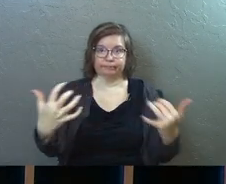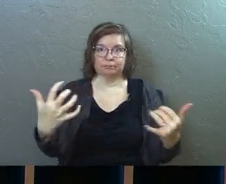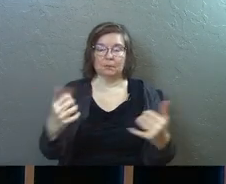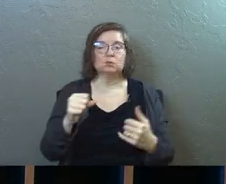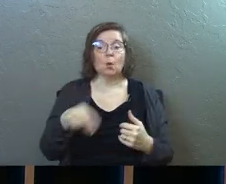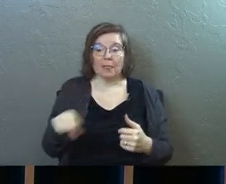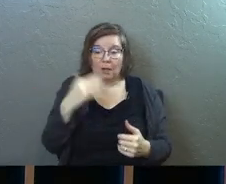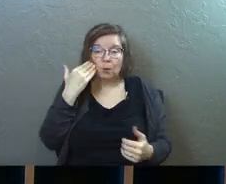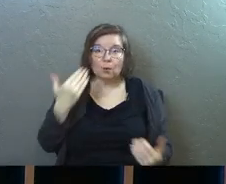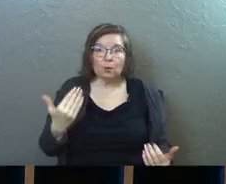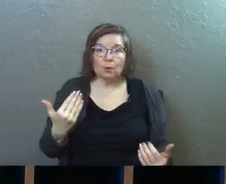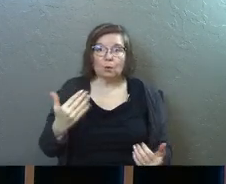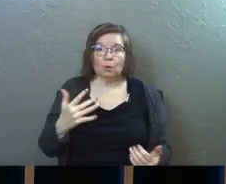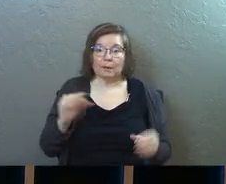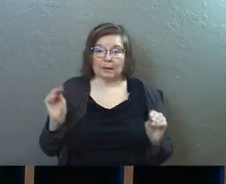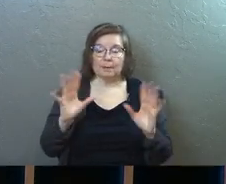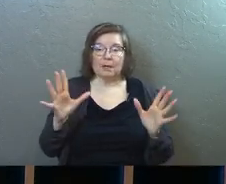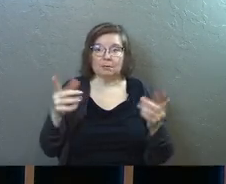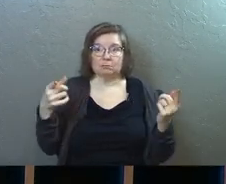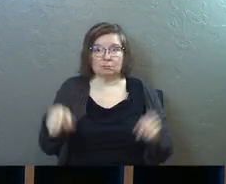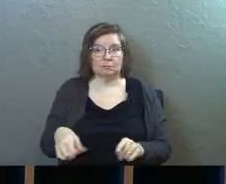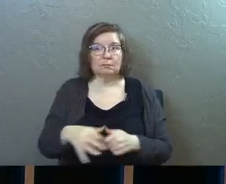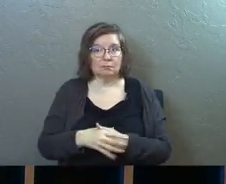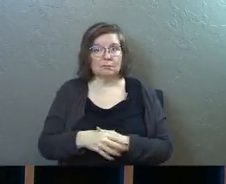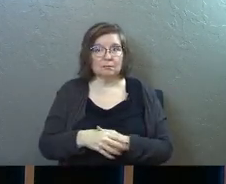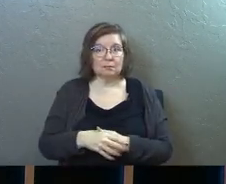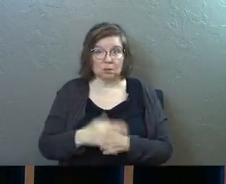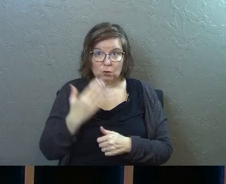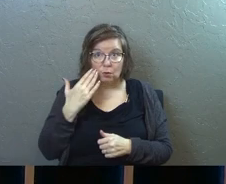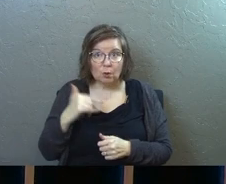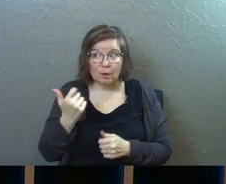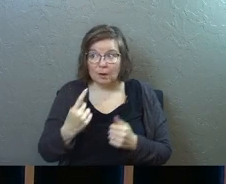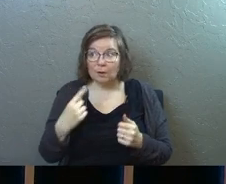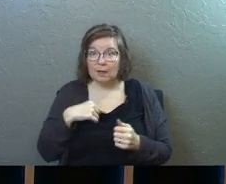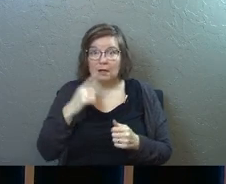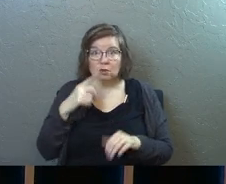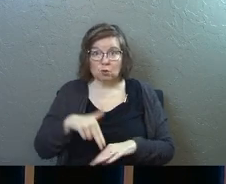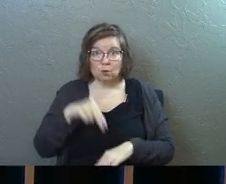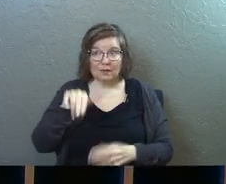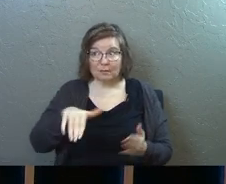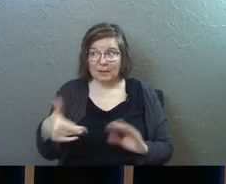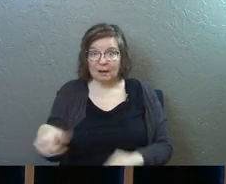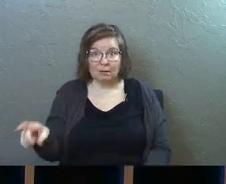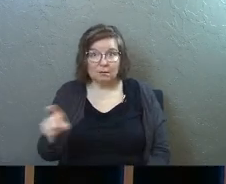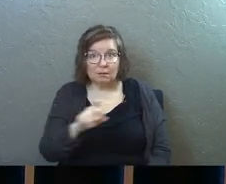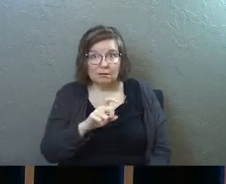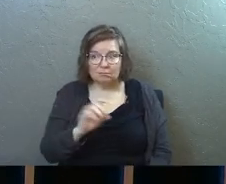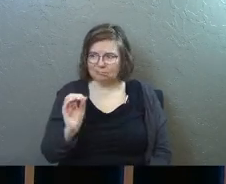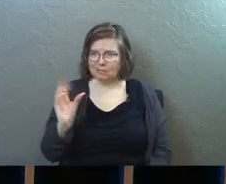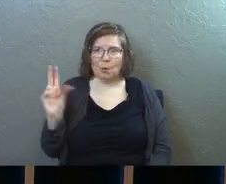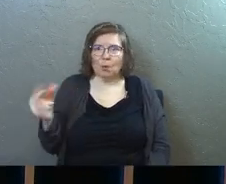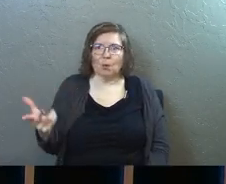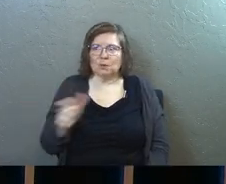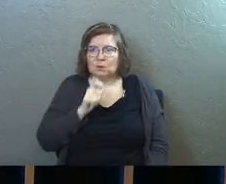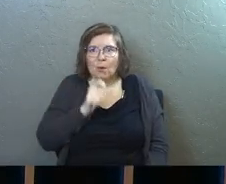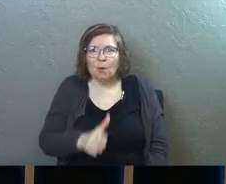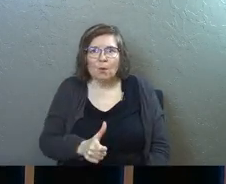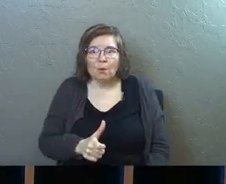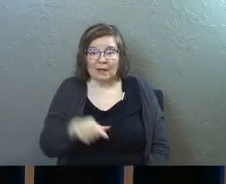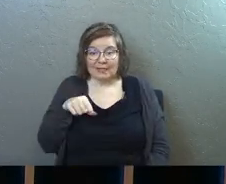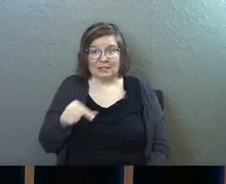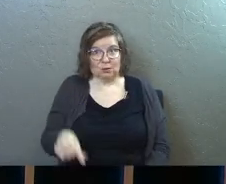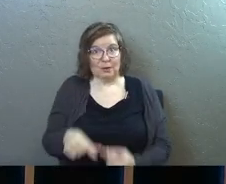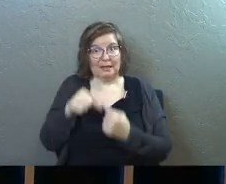And so they knew that the miracle had taken place. Do you know anybody that's risen from the dead? No, you don't.